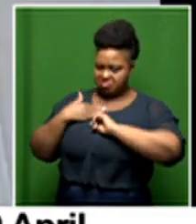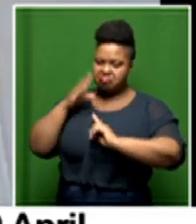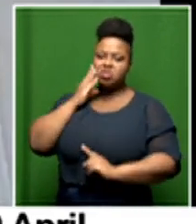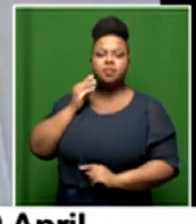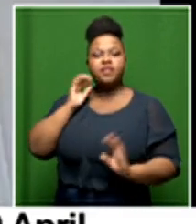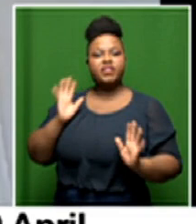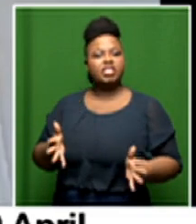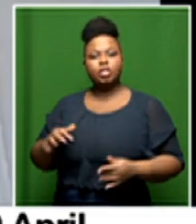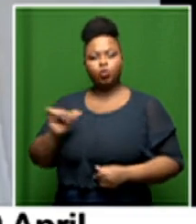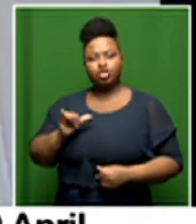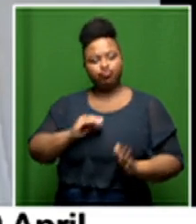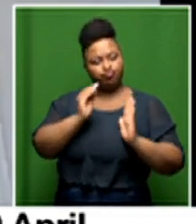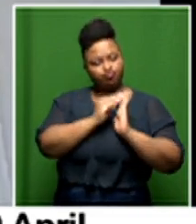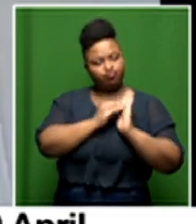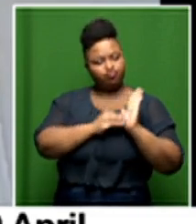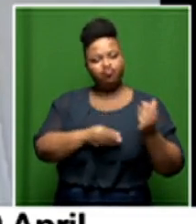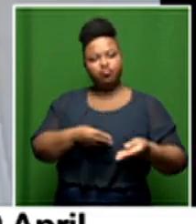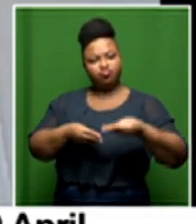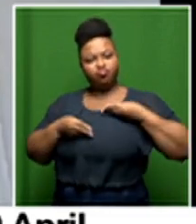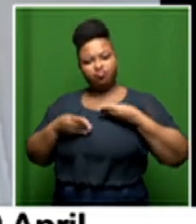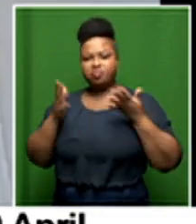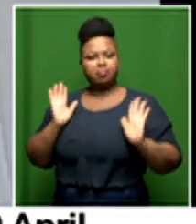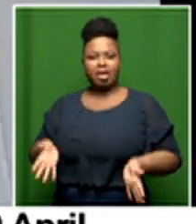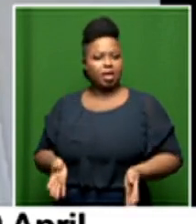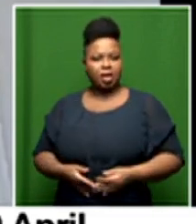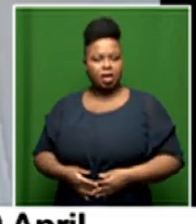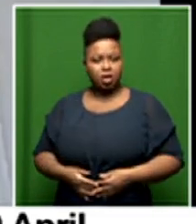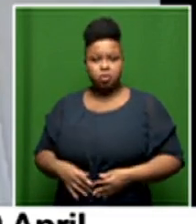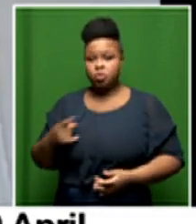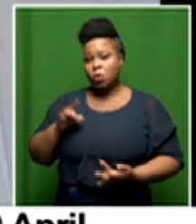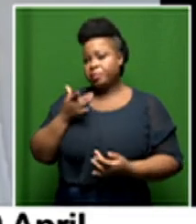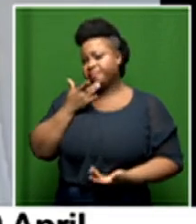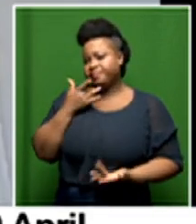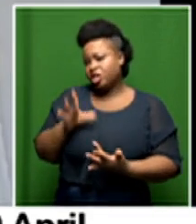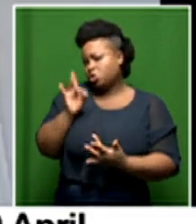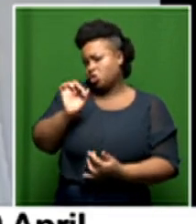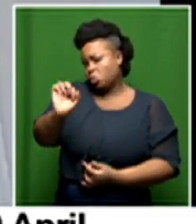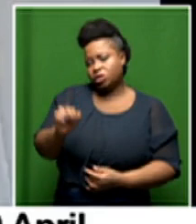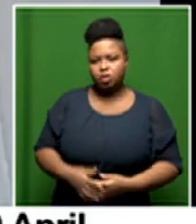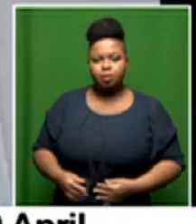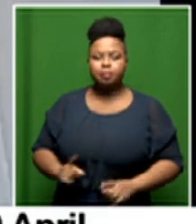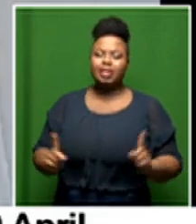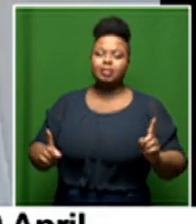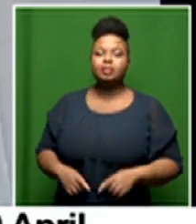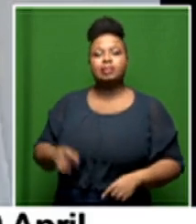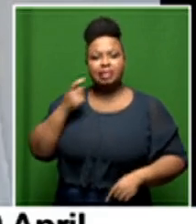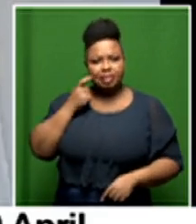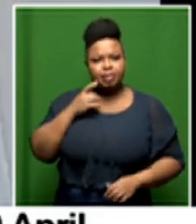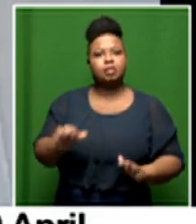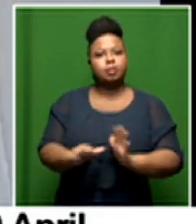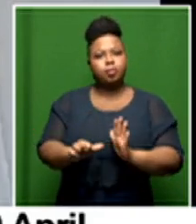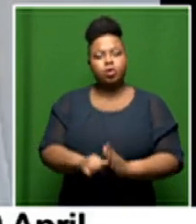experienced you know we you know that's what we're looking for so really the discretion is you but as long as the submissions enable us